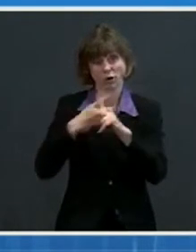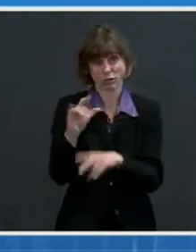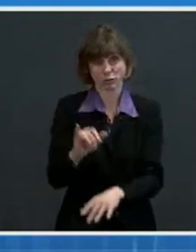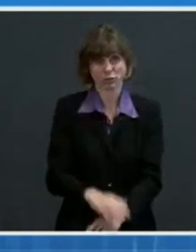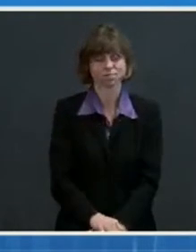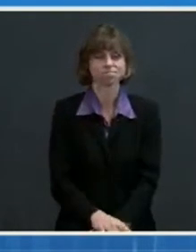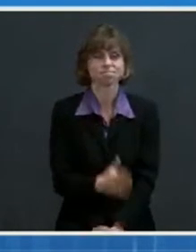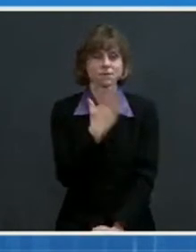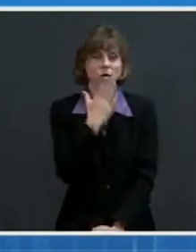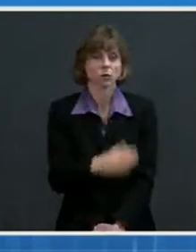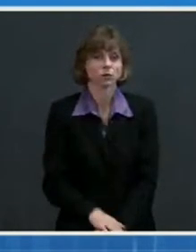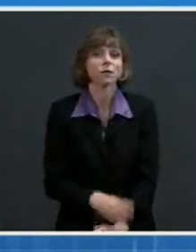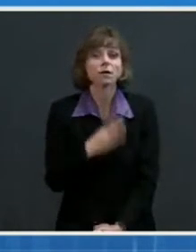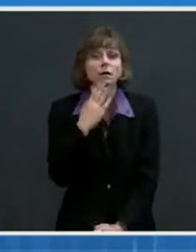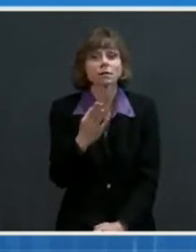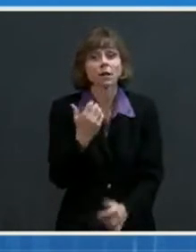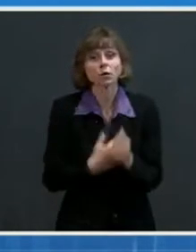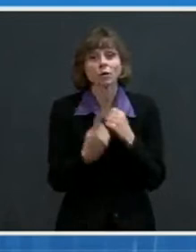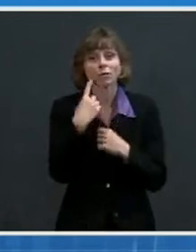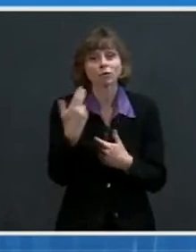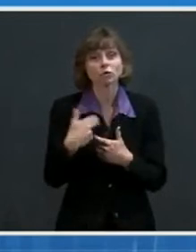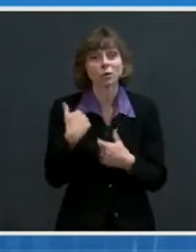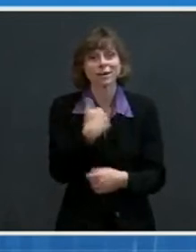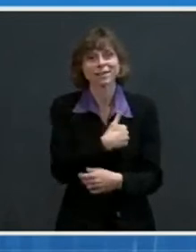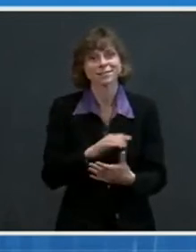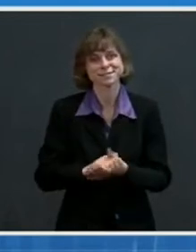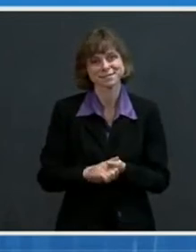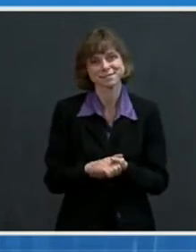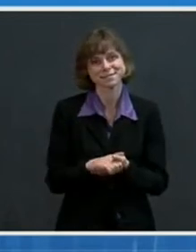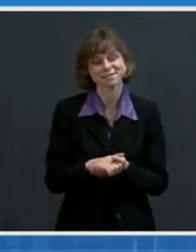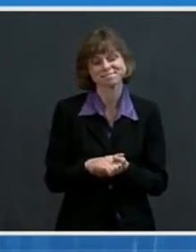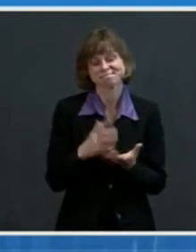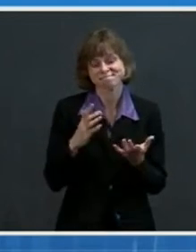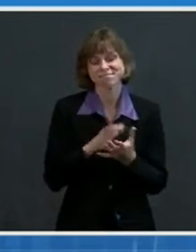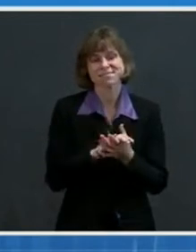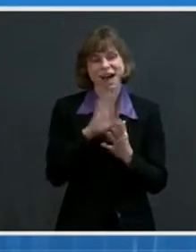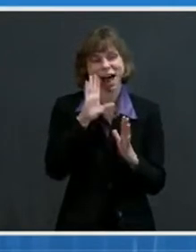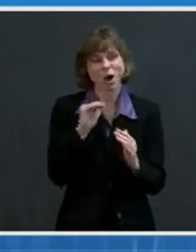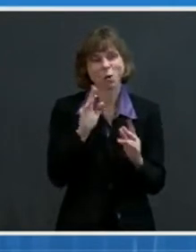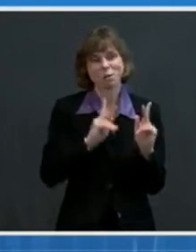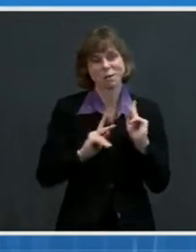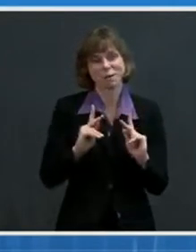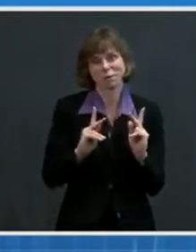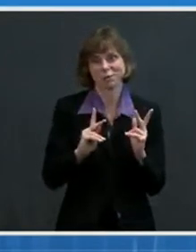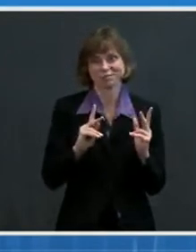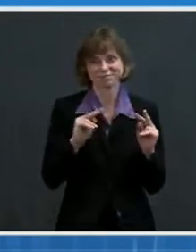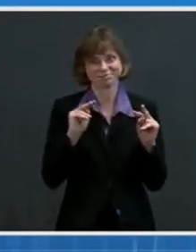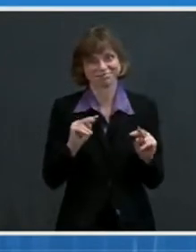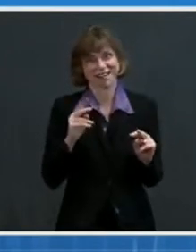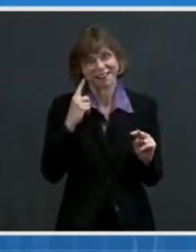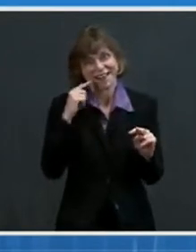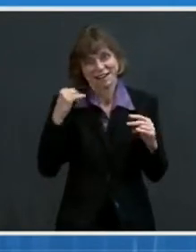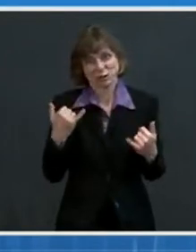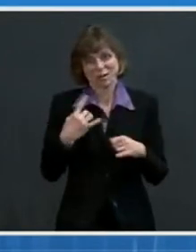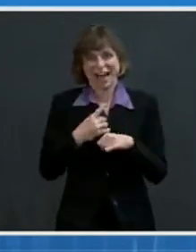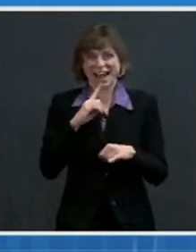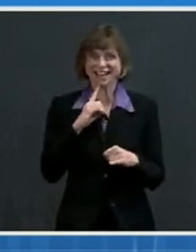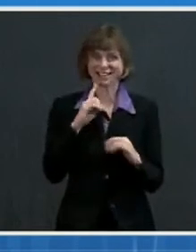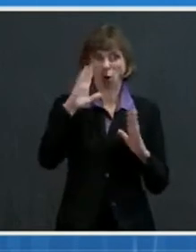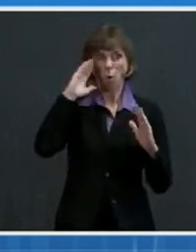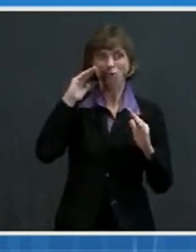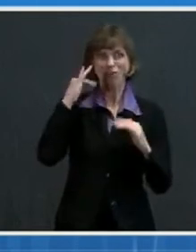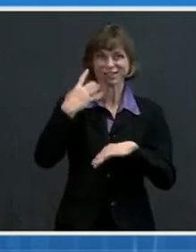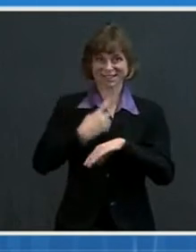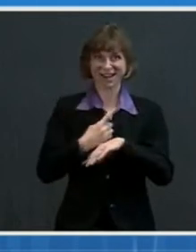Thank you. Thank you all for joining. Uh, this is a, I hope people view this as a hopeful day in the